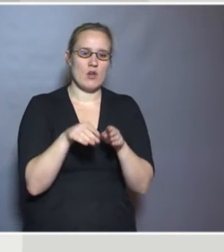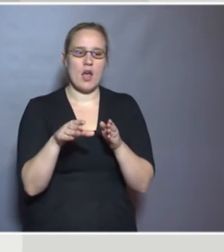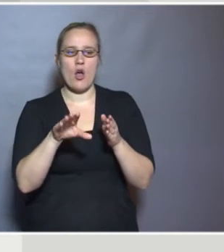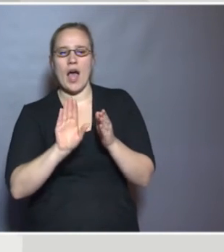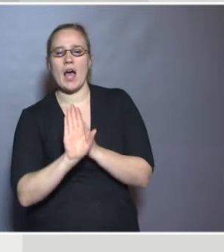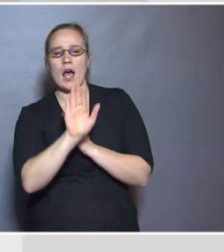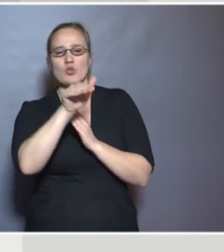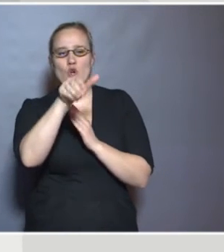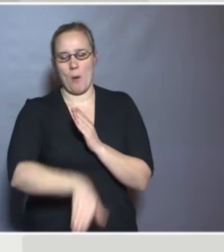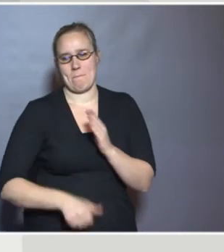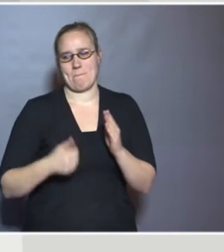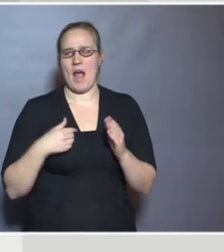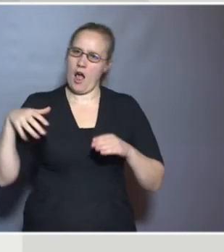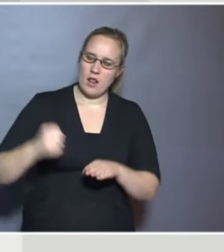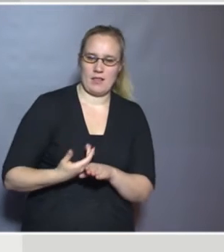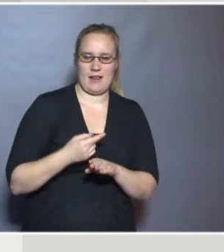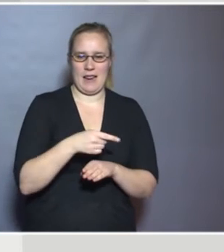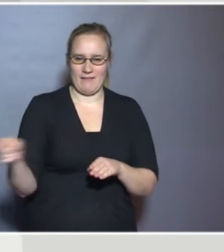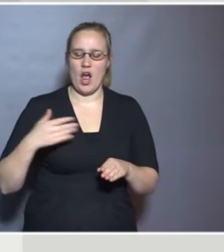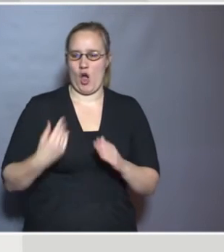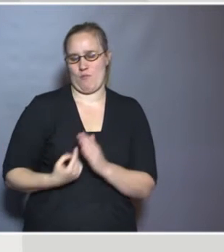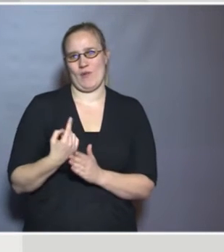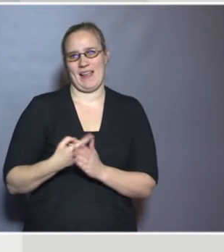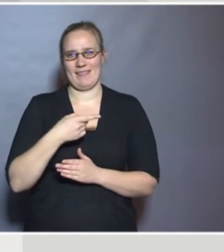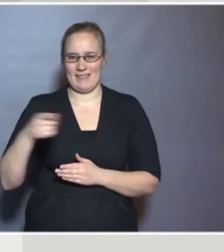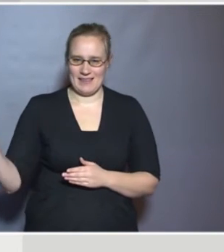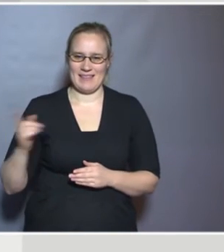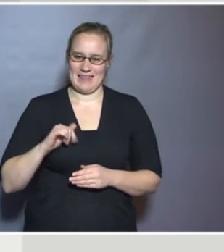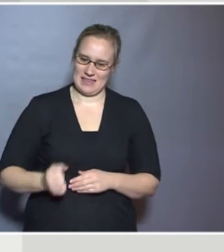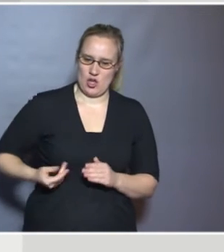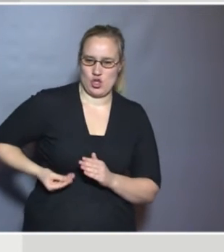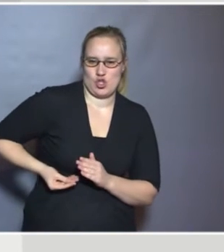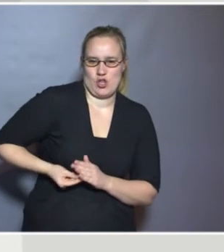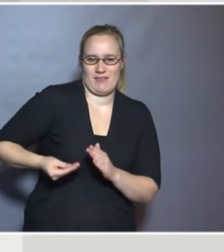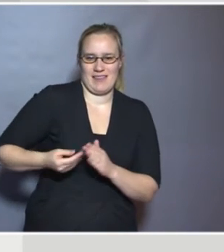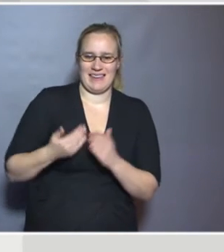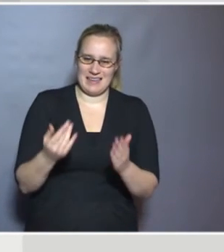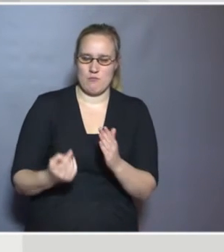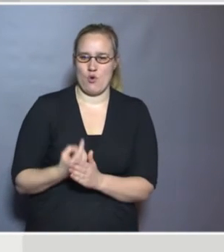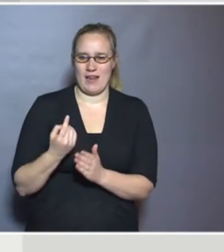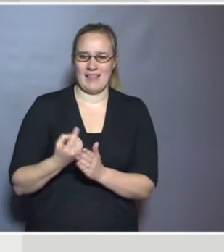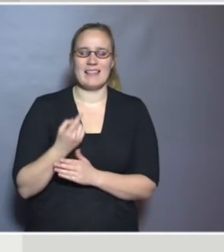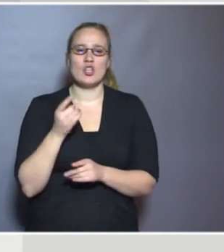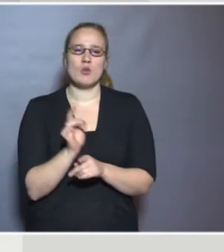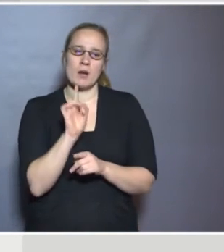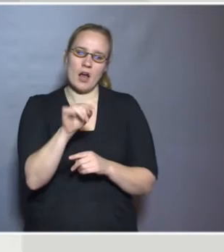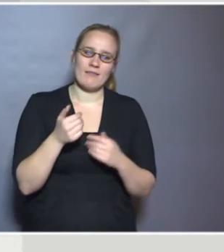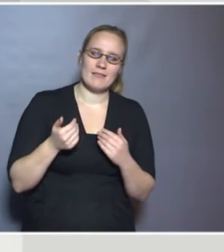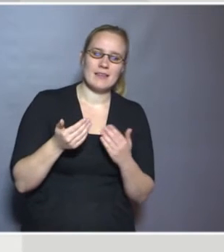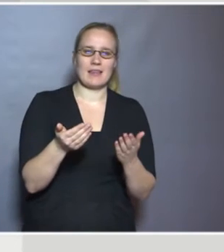All learners have opportunities and the support to give them possibilities to achieve